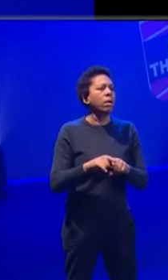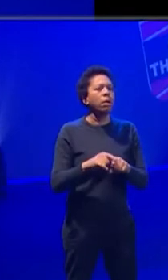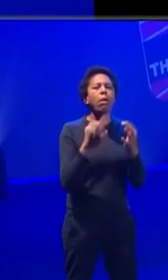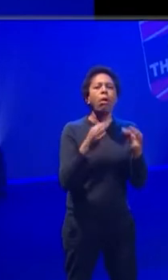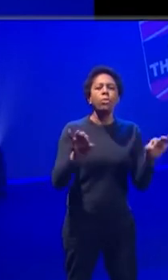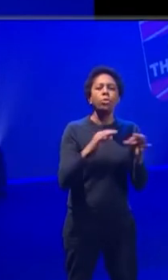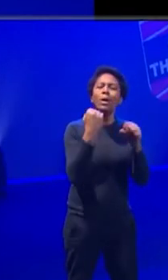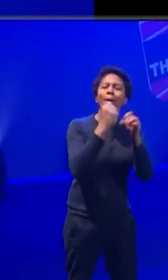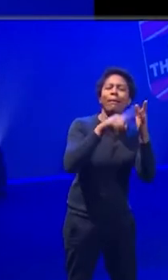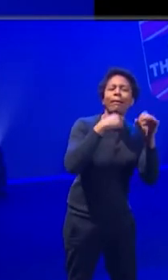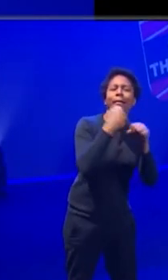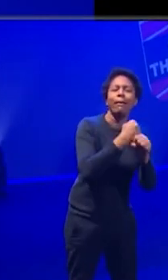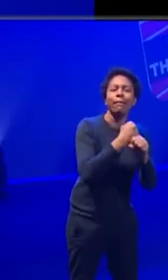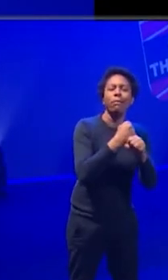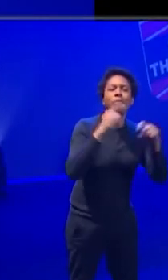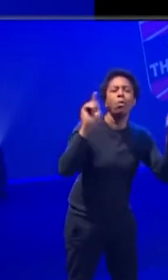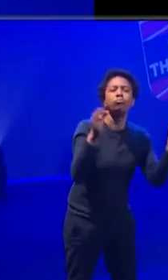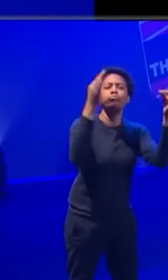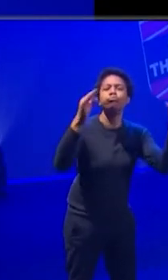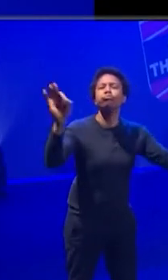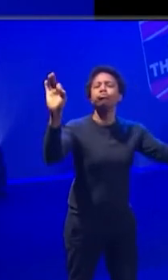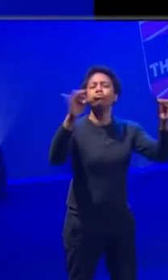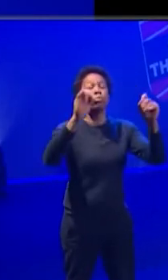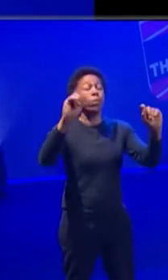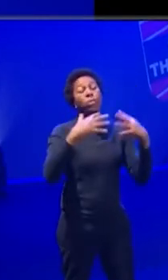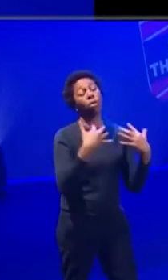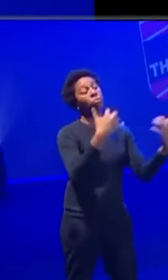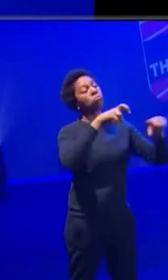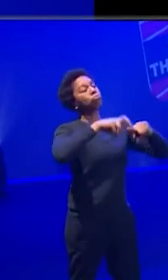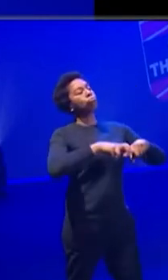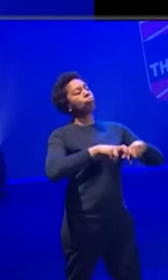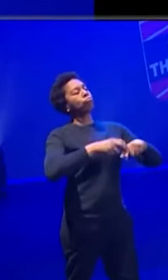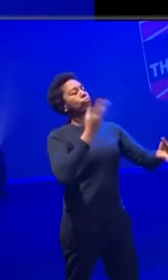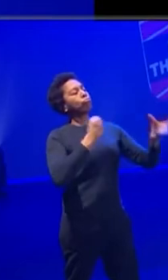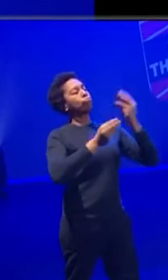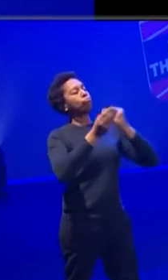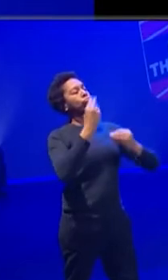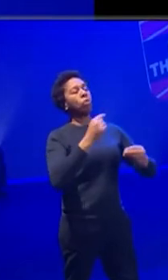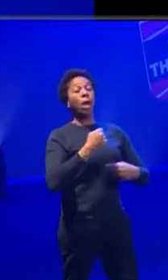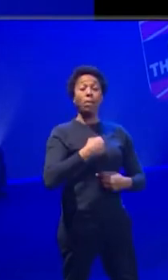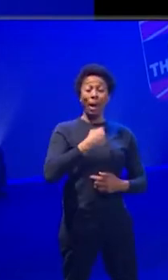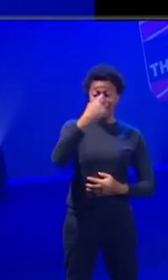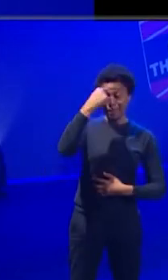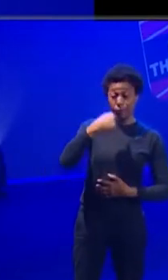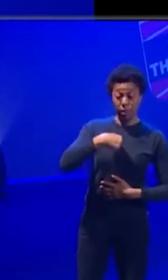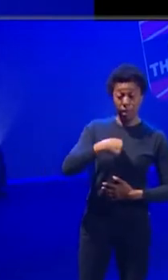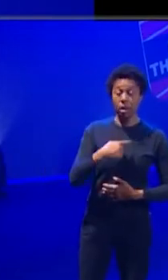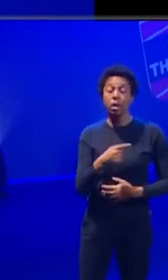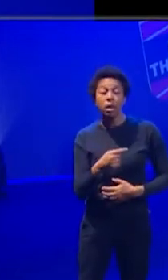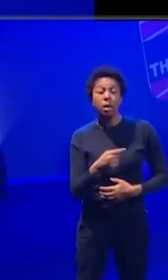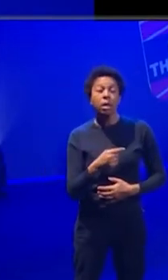you know, people just kind of mill in and out and stuff. So I think that's like for me, like aesthetically, what's different is